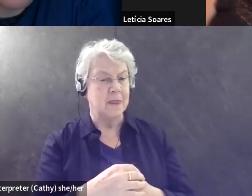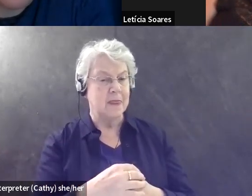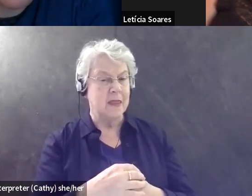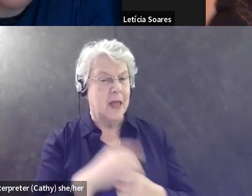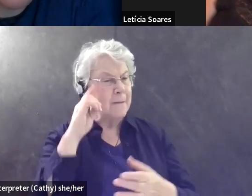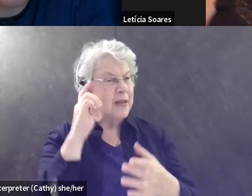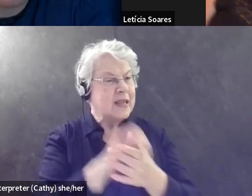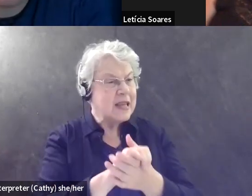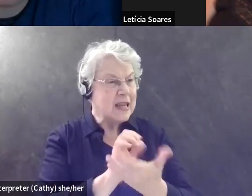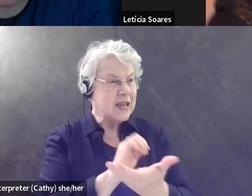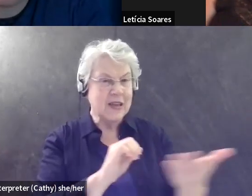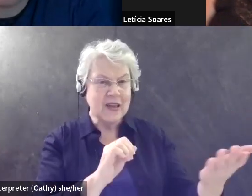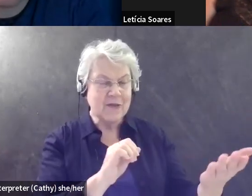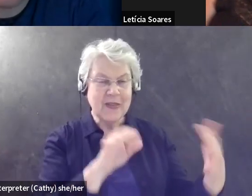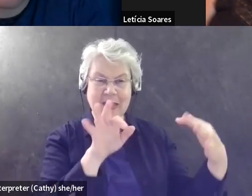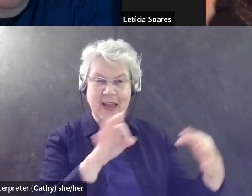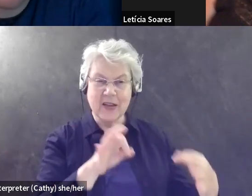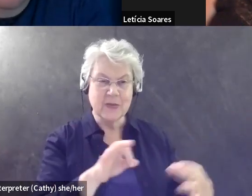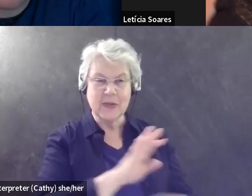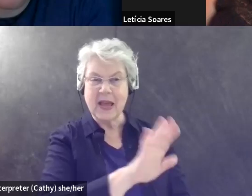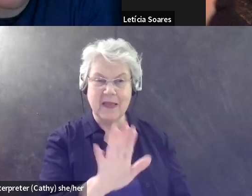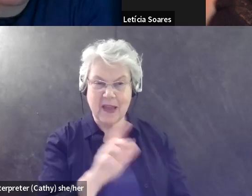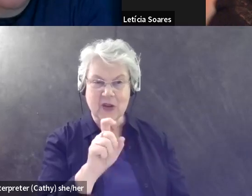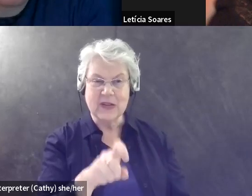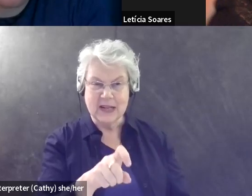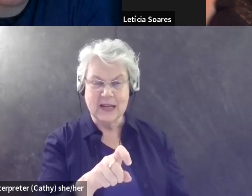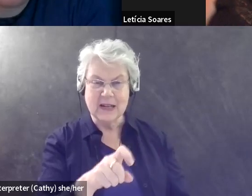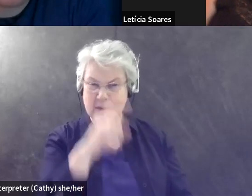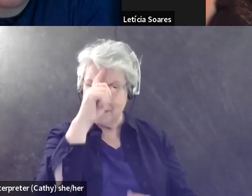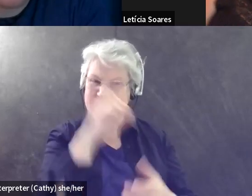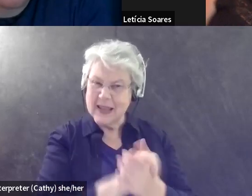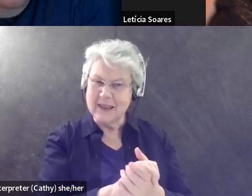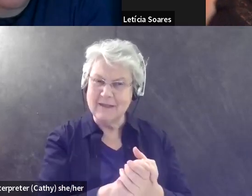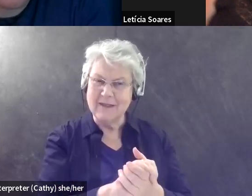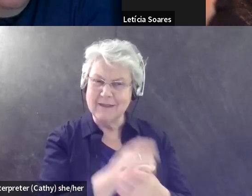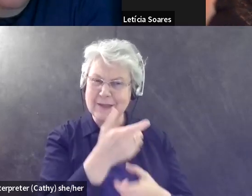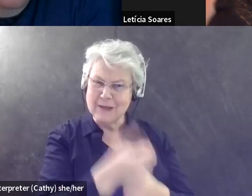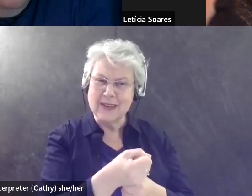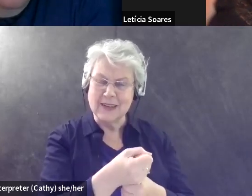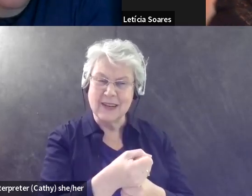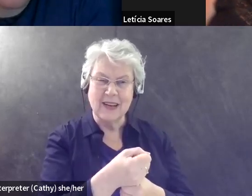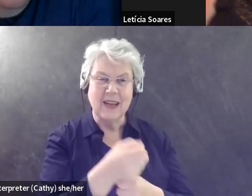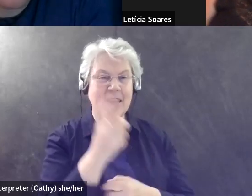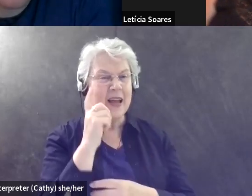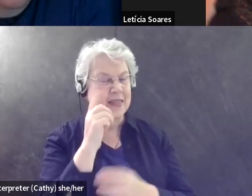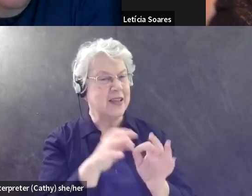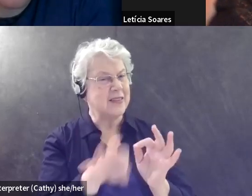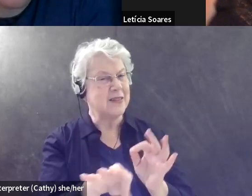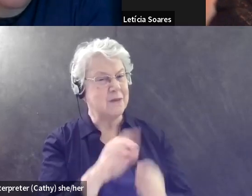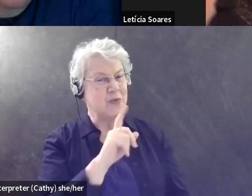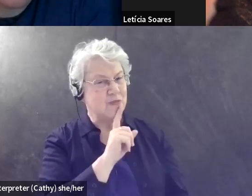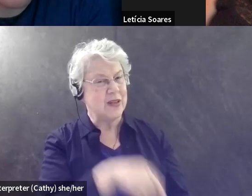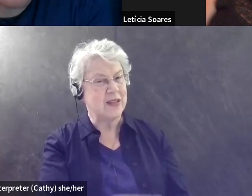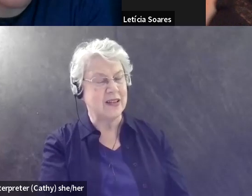people when they tell you what they need. And I think it's, it's, it's very simple and,